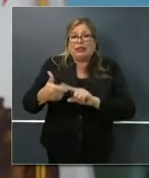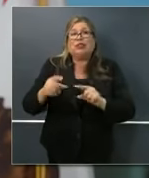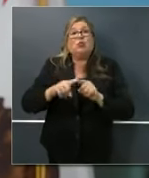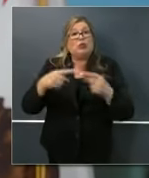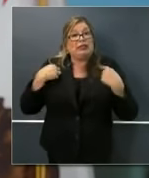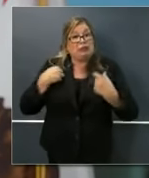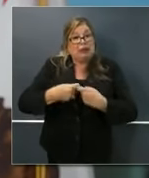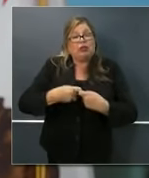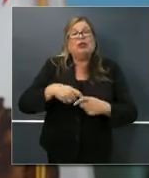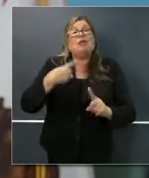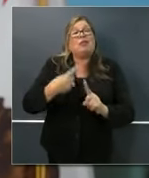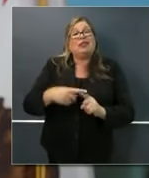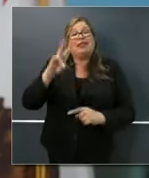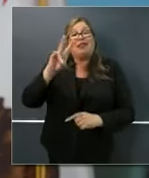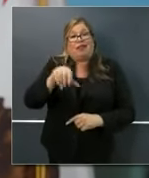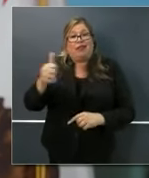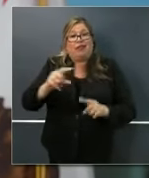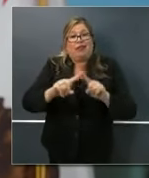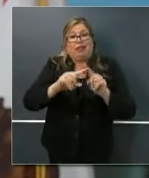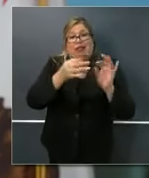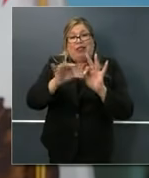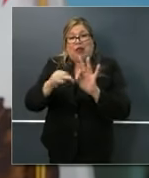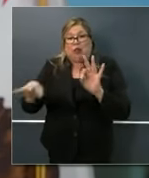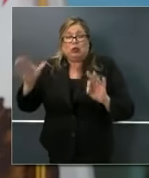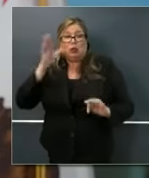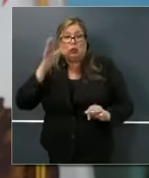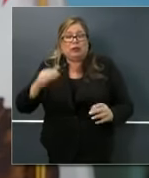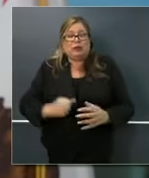Spanish. Amanda Carroll, KFBK.